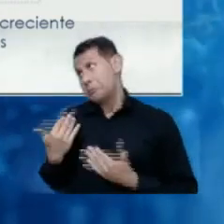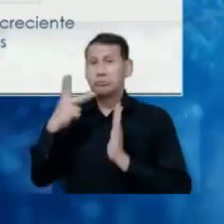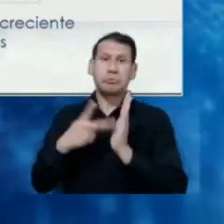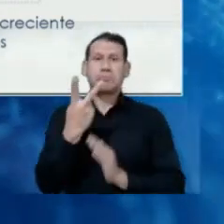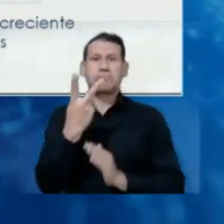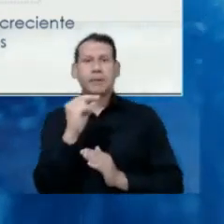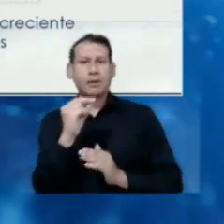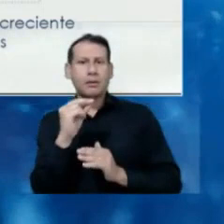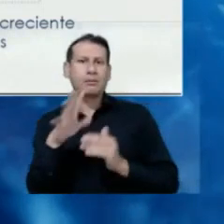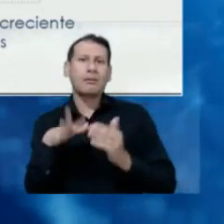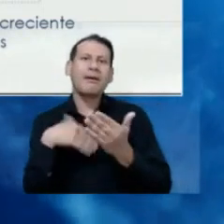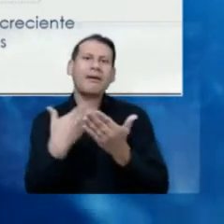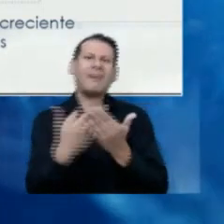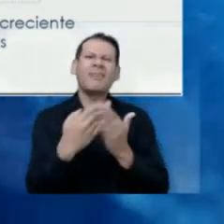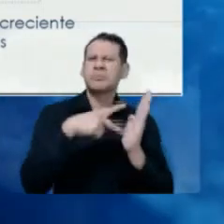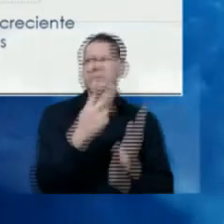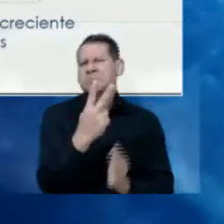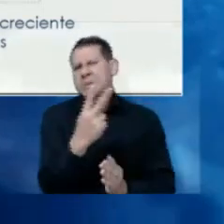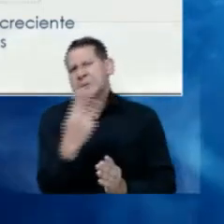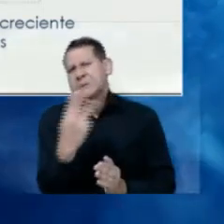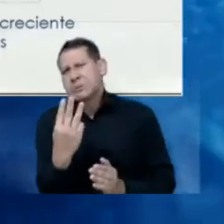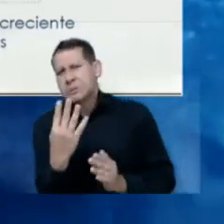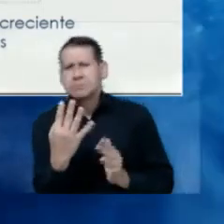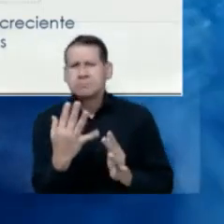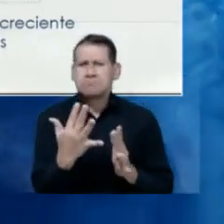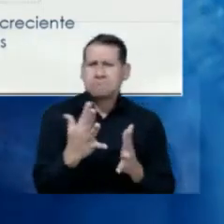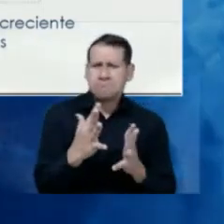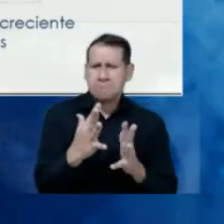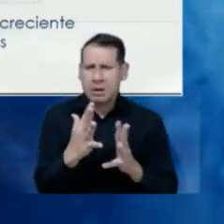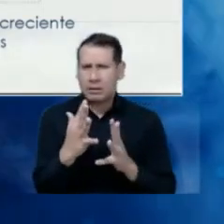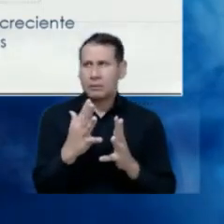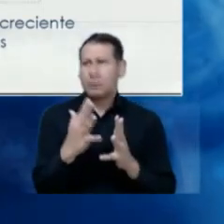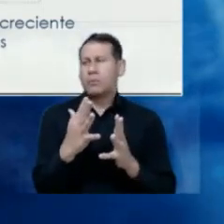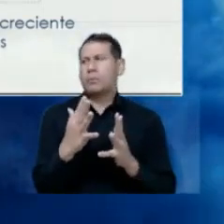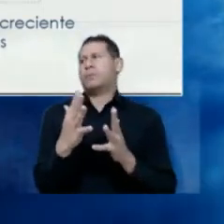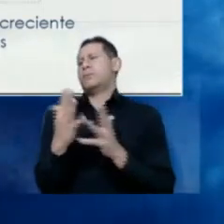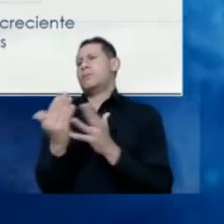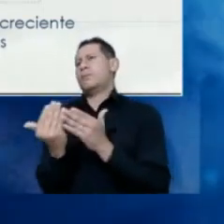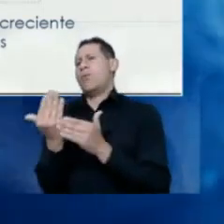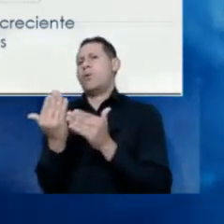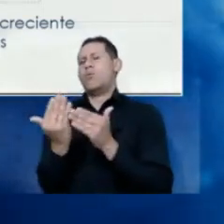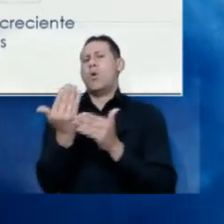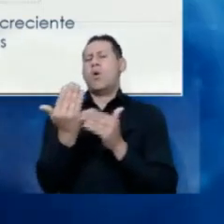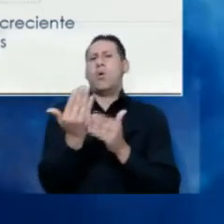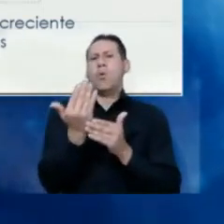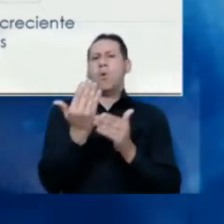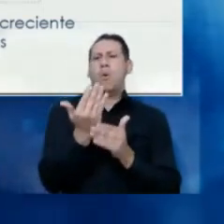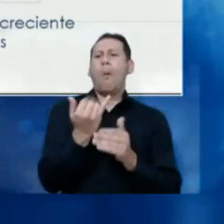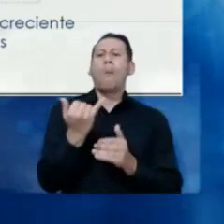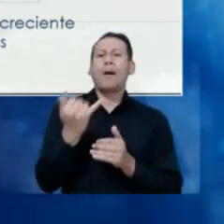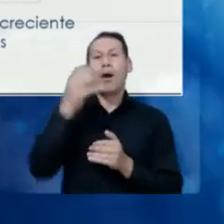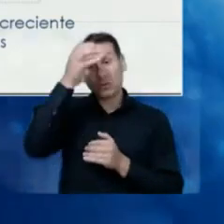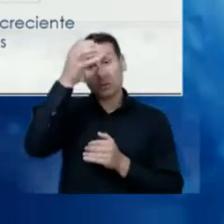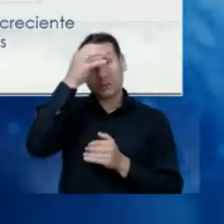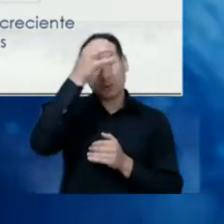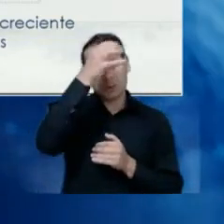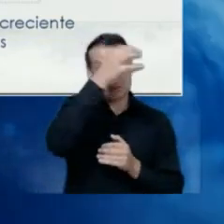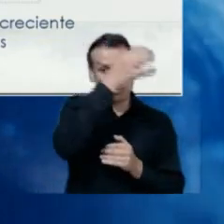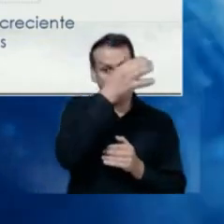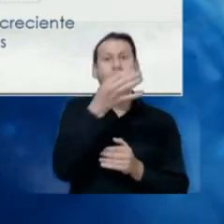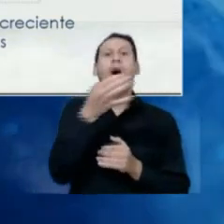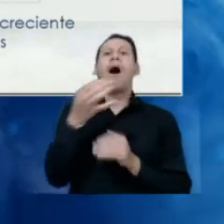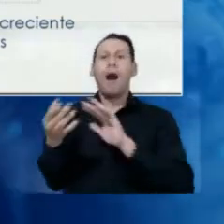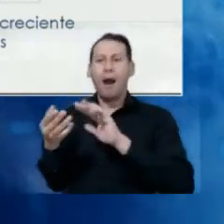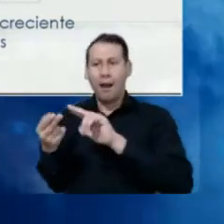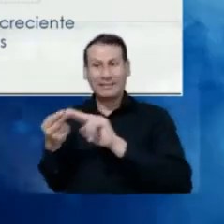between 2020 and 2023 included more terms that have to do with the development of ICT, with